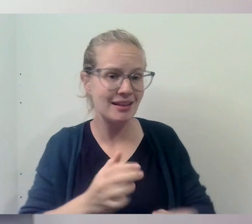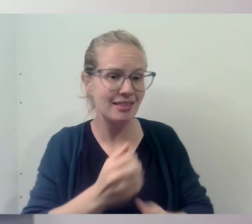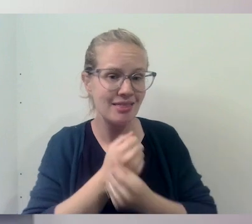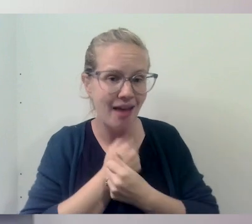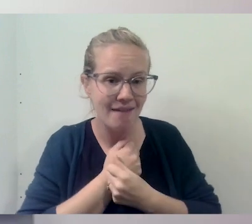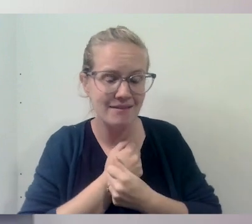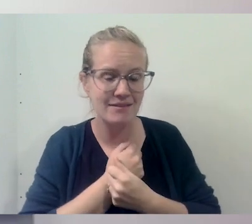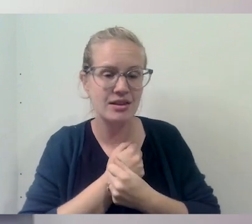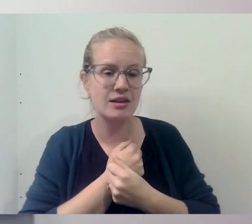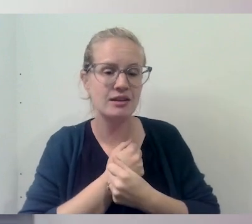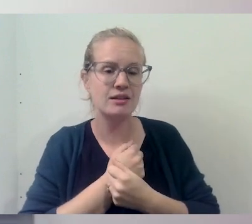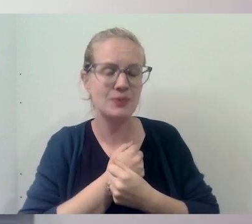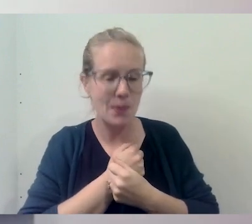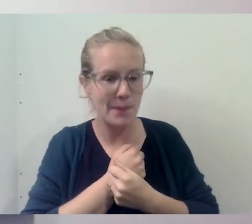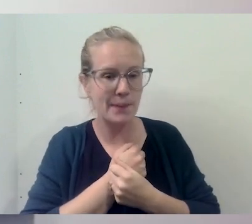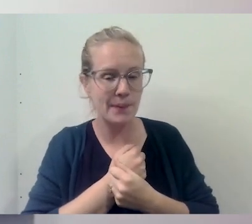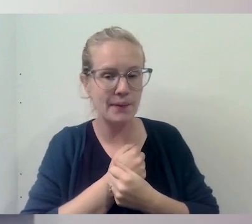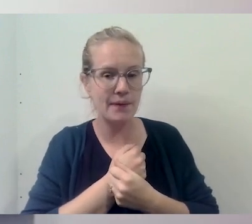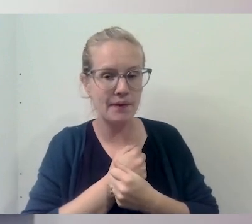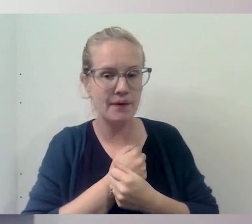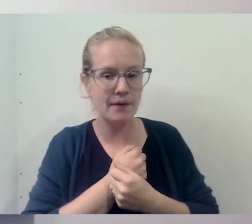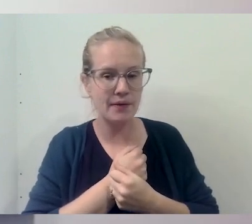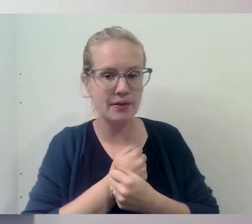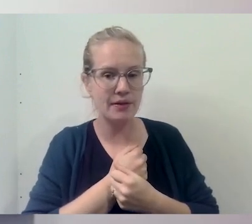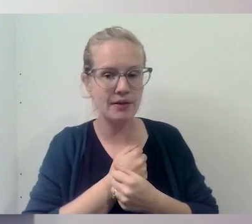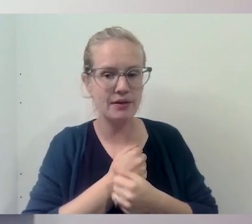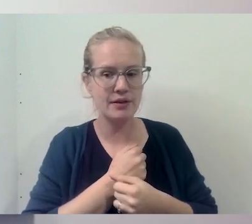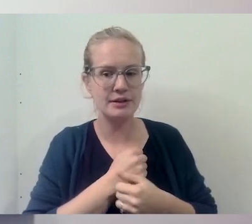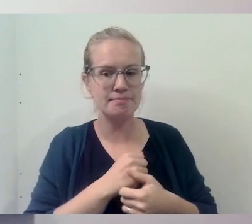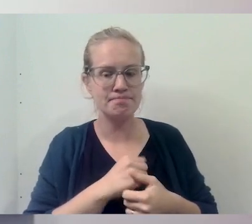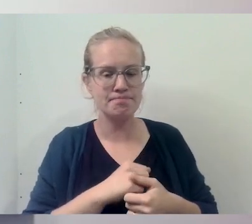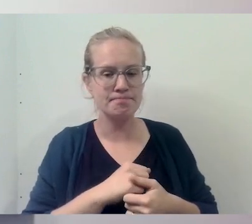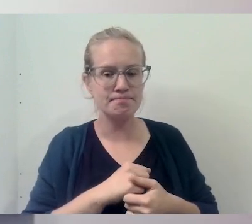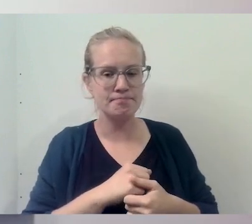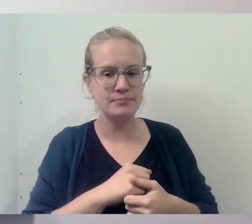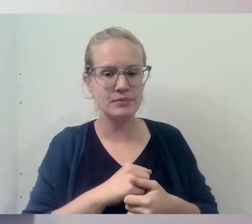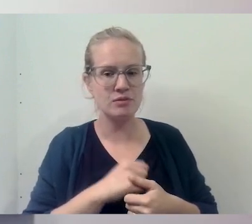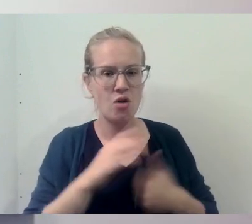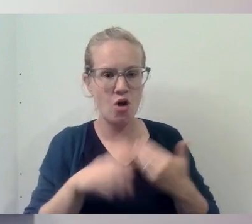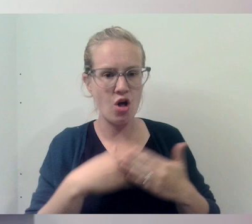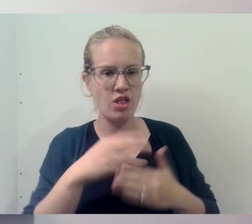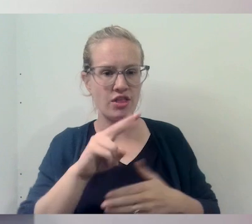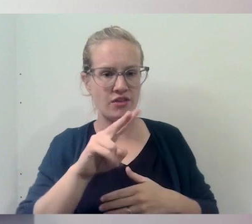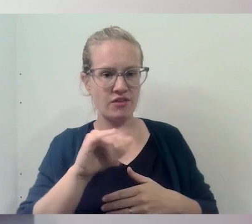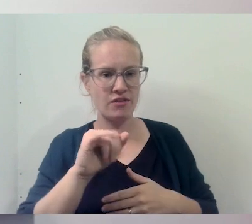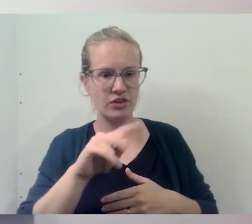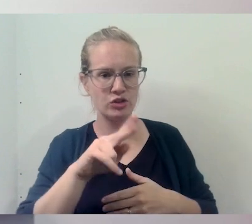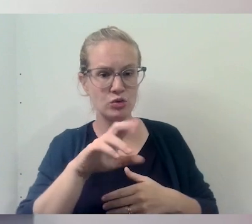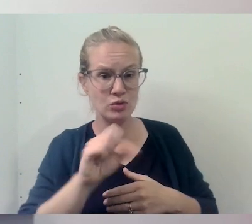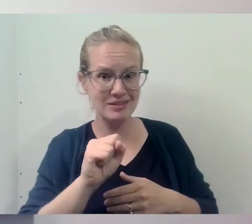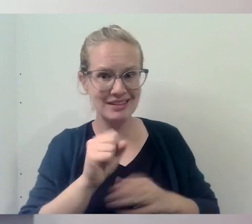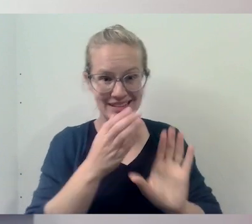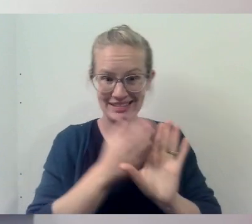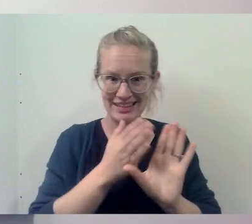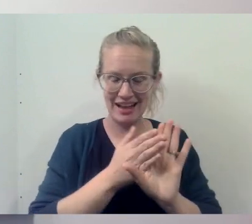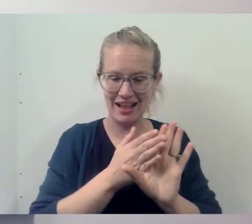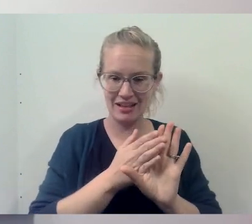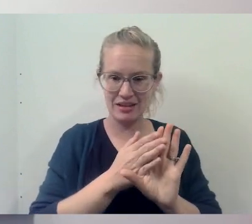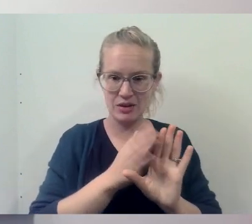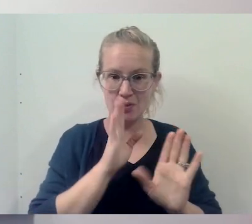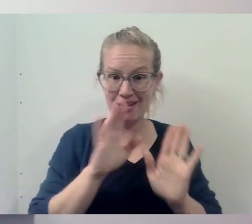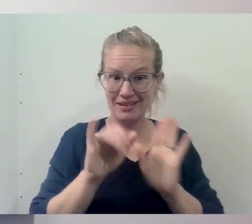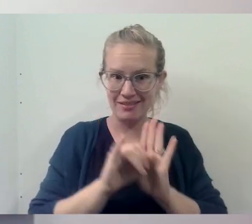and so all the virtues that psychology will identify,